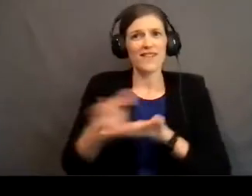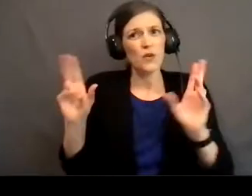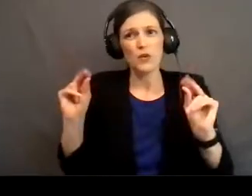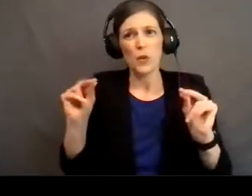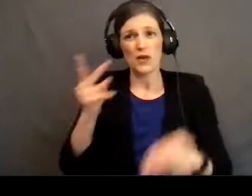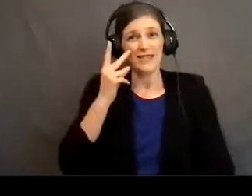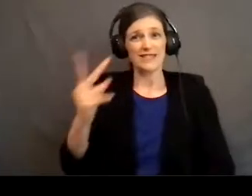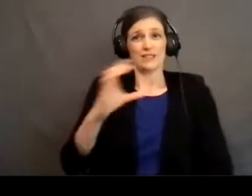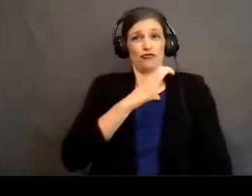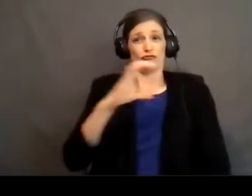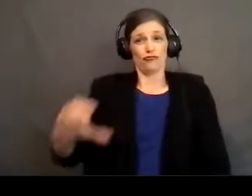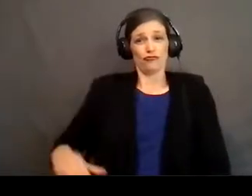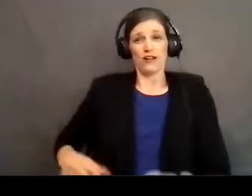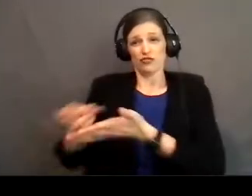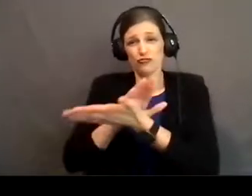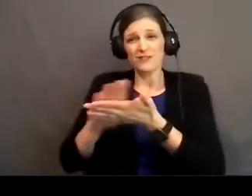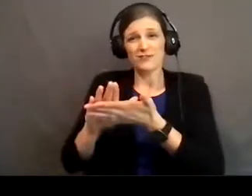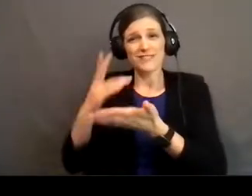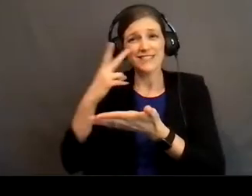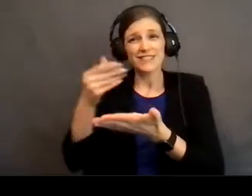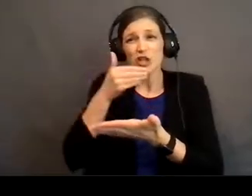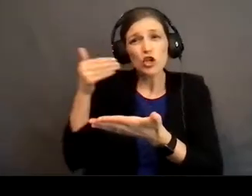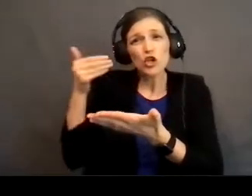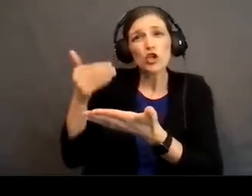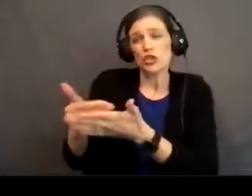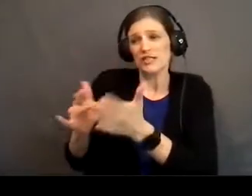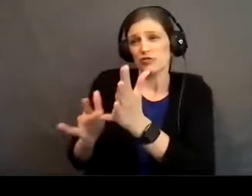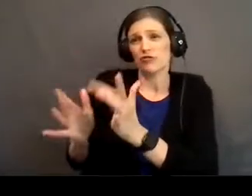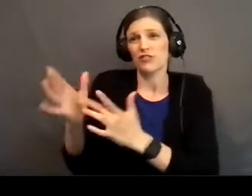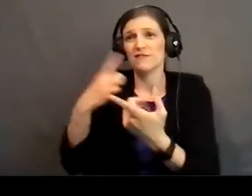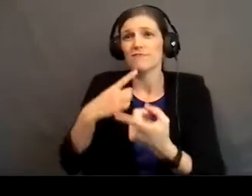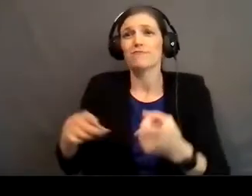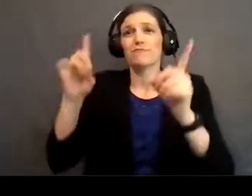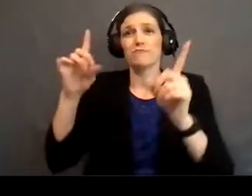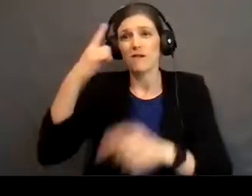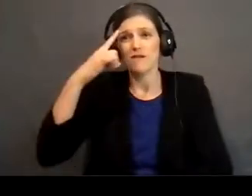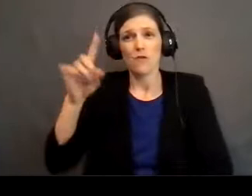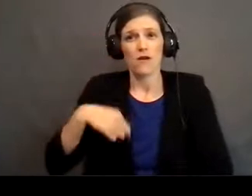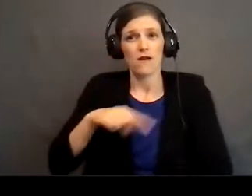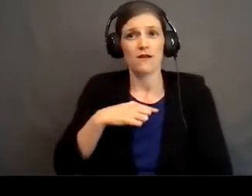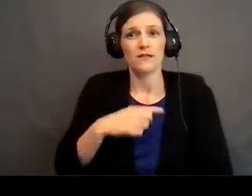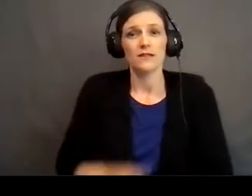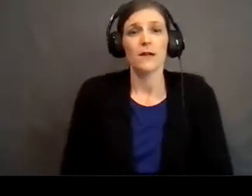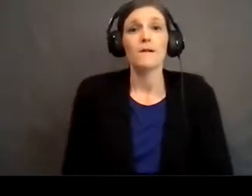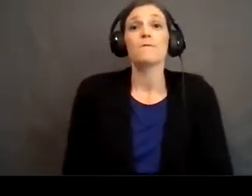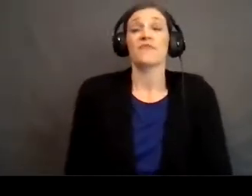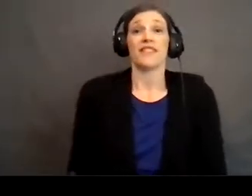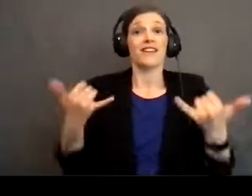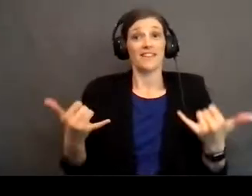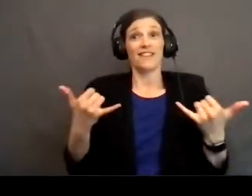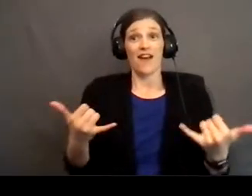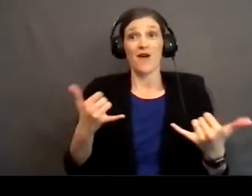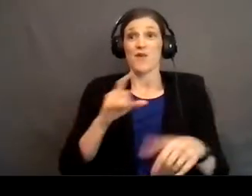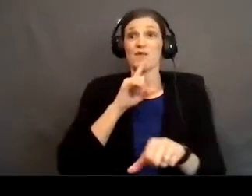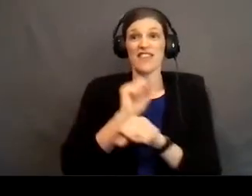Christ's righteousness. He sees the goodness that Jesus has accomplished on our behalf. And now, we actually